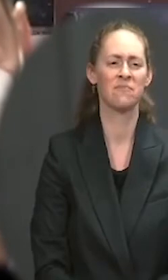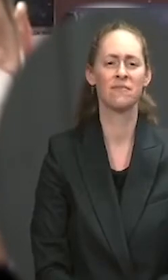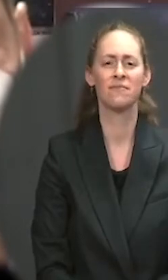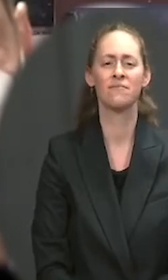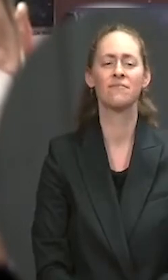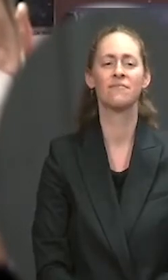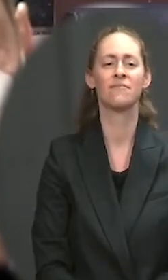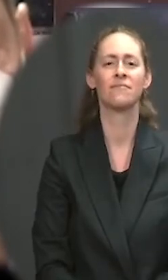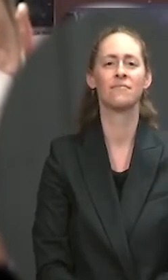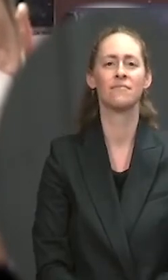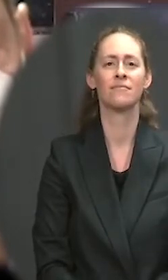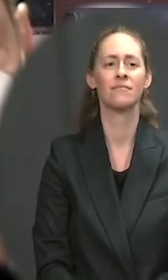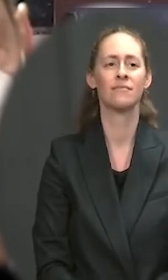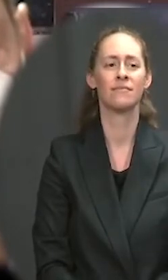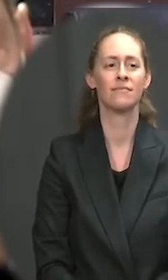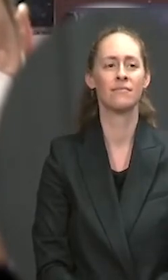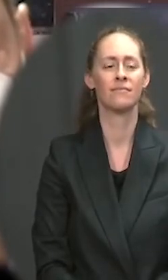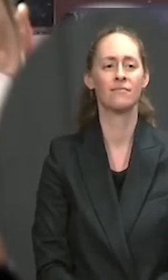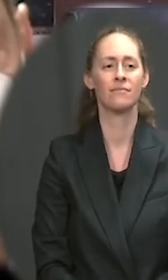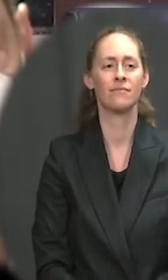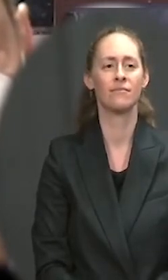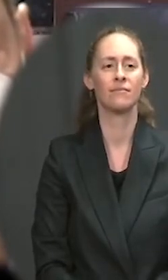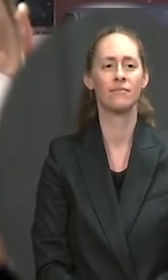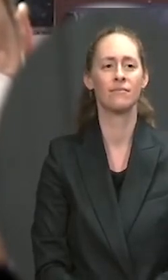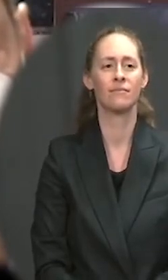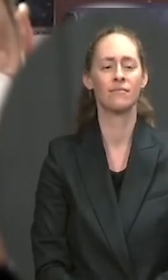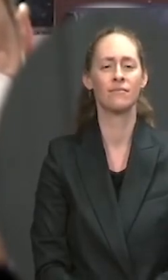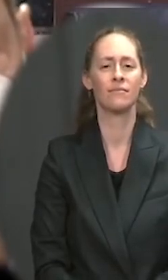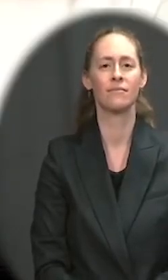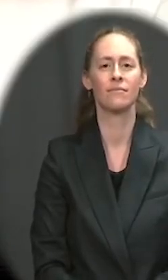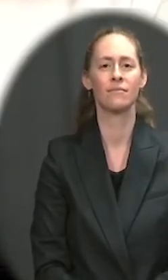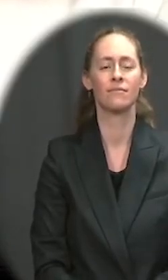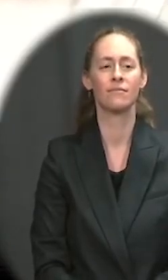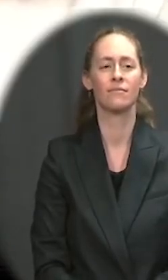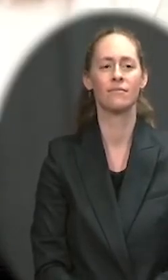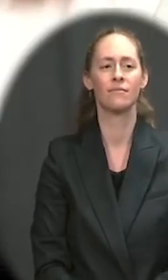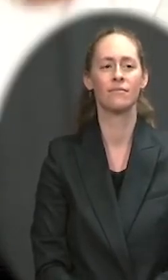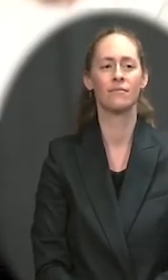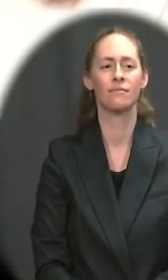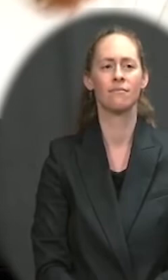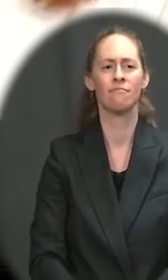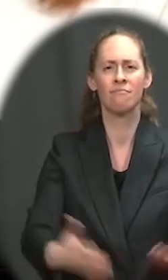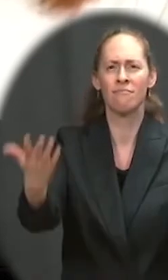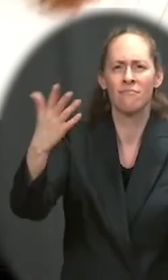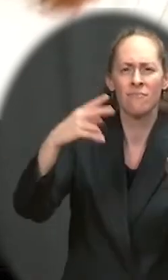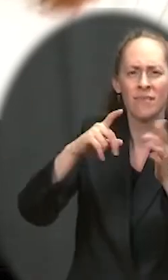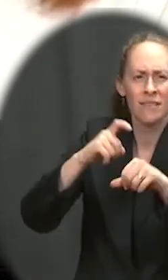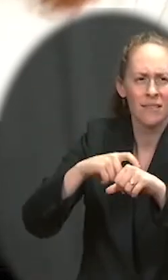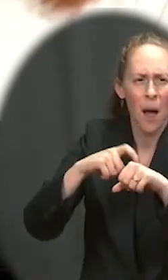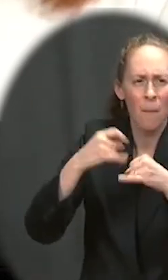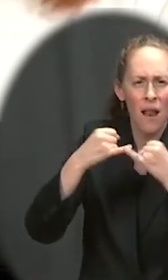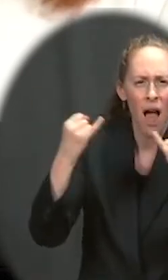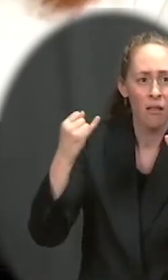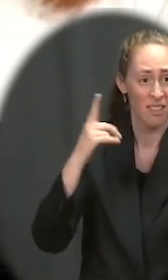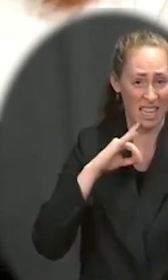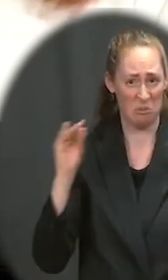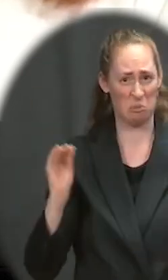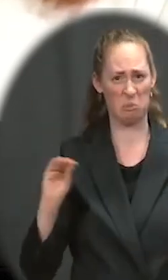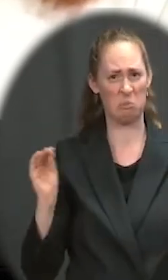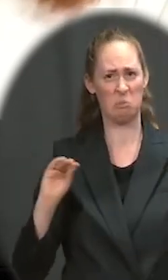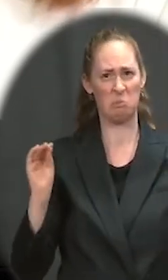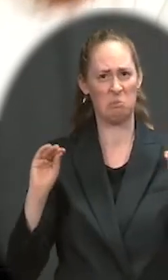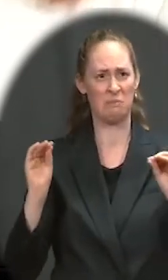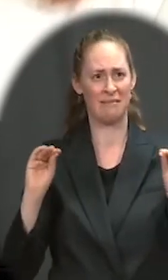on an announcement for the British ambassador? A timeline? I don't have a timeline for that. Any names or